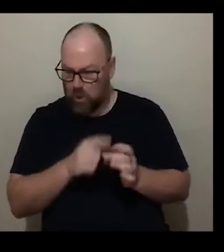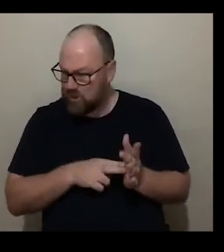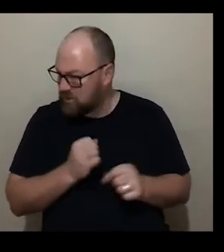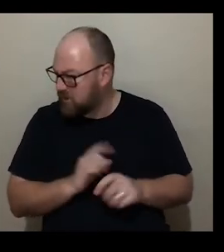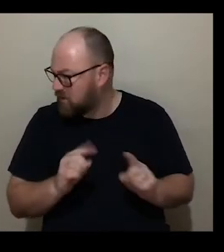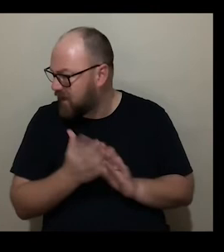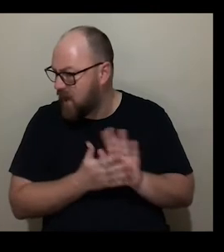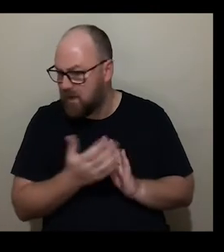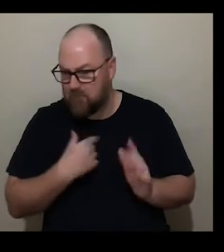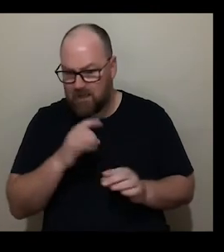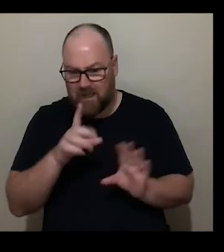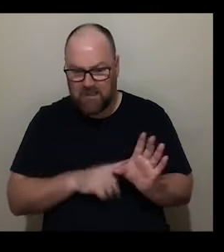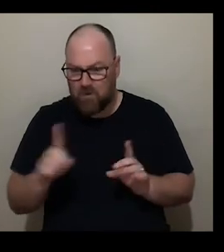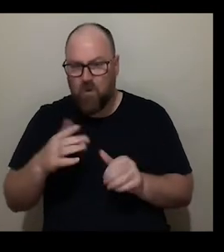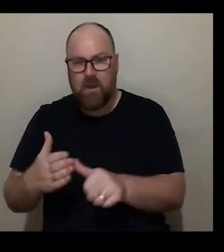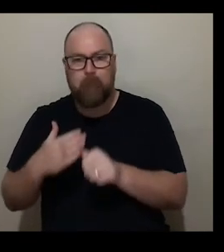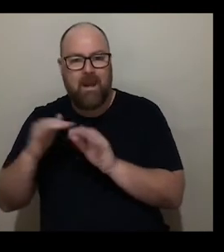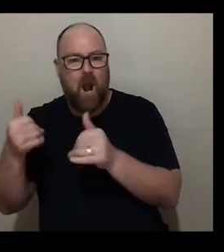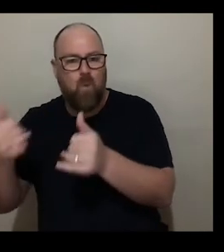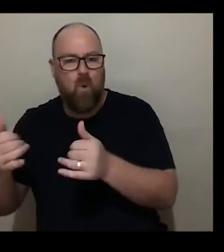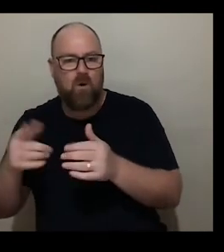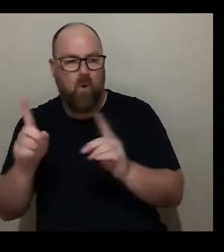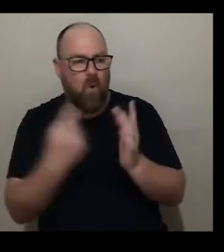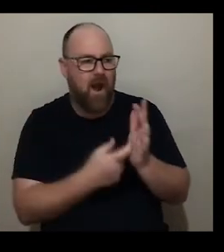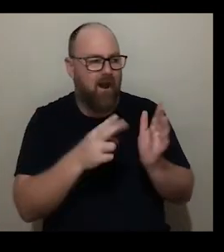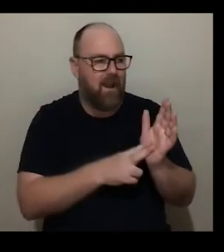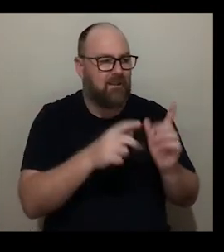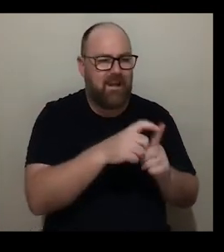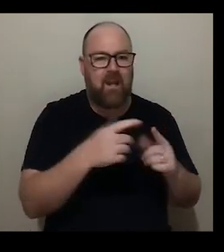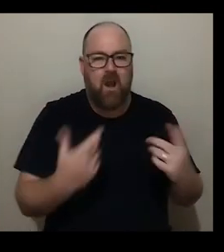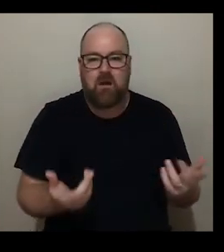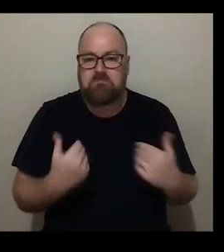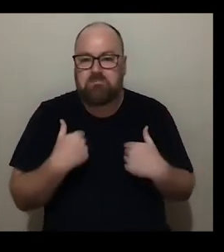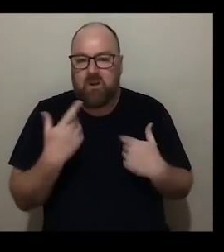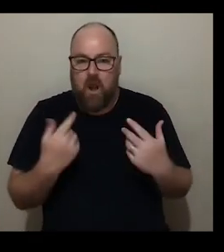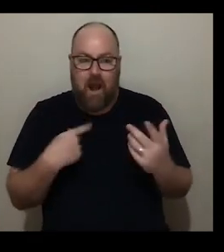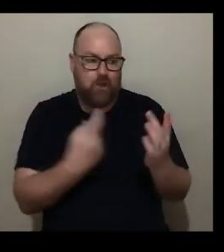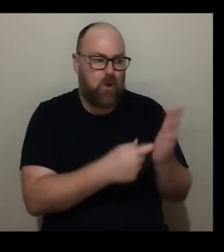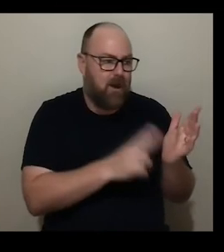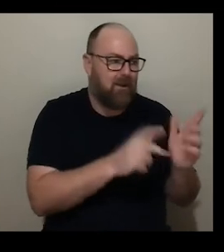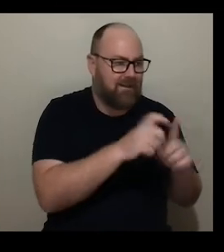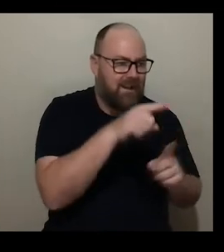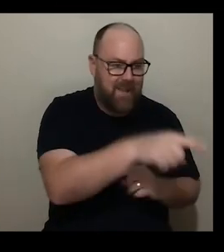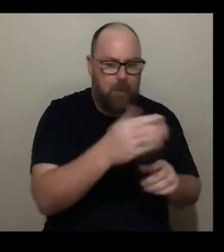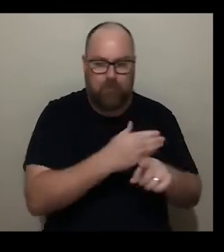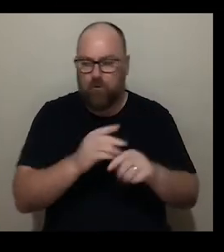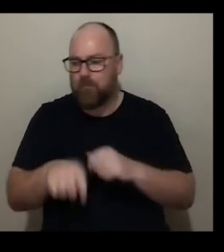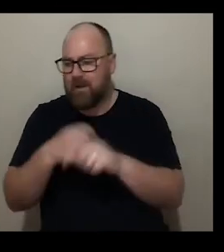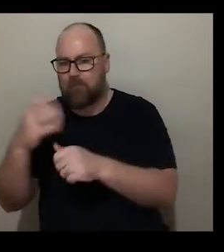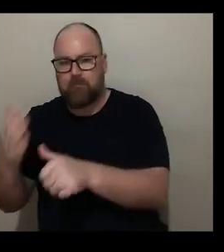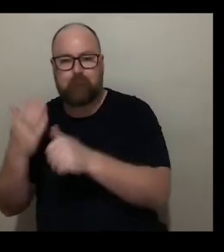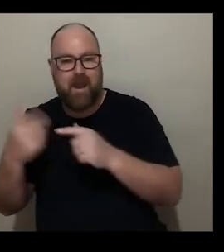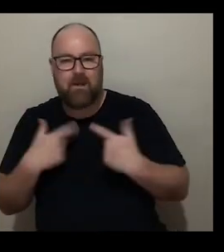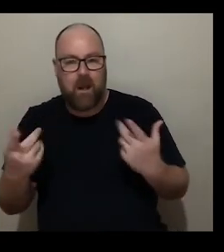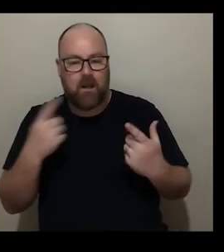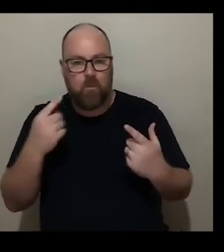10 years what does it mean to have a main award versus an r&d when actually i'm going to need to r&d this before it gets to main all of